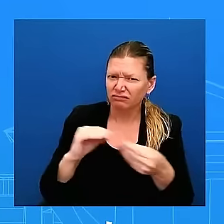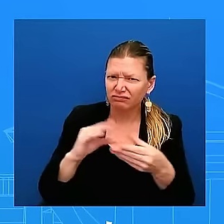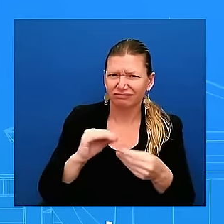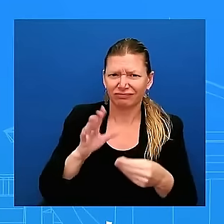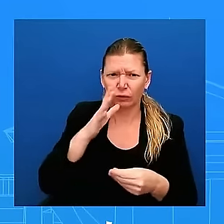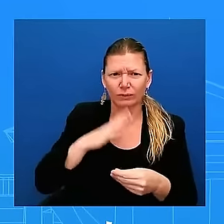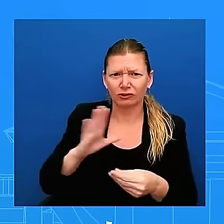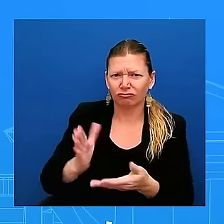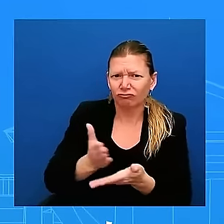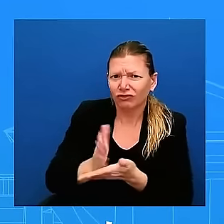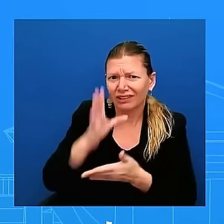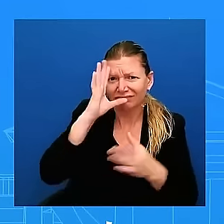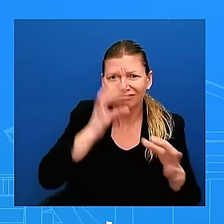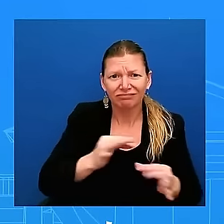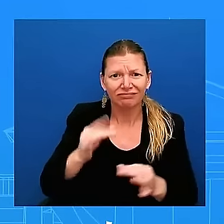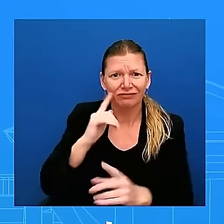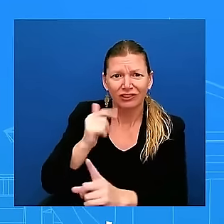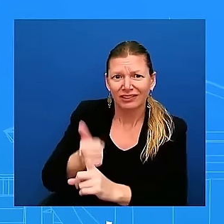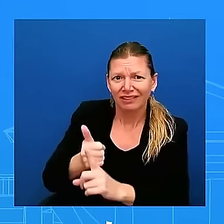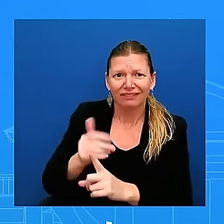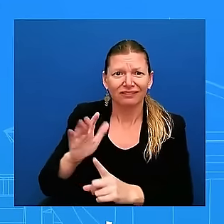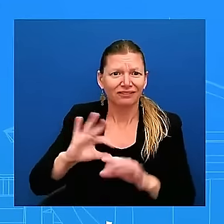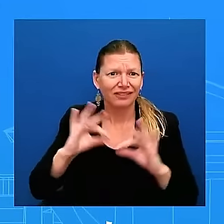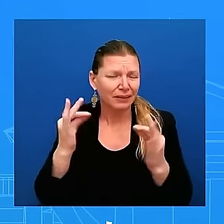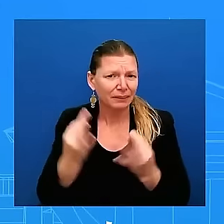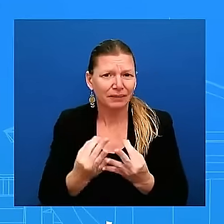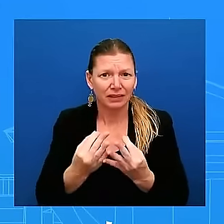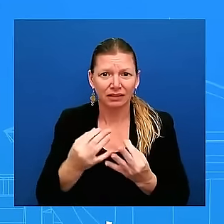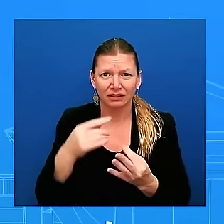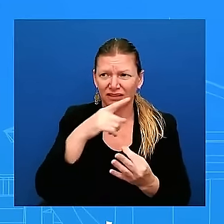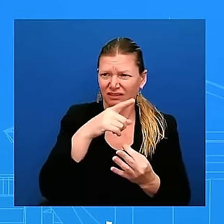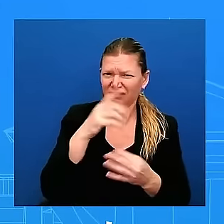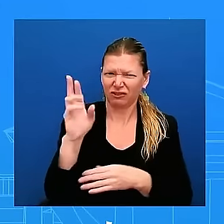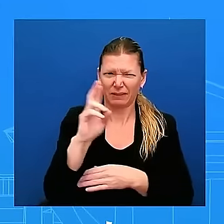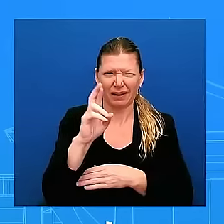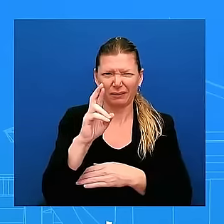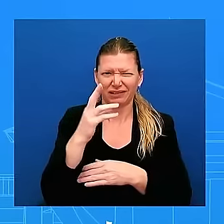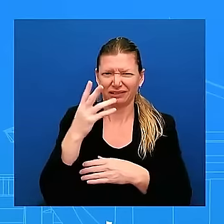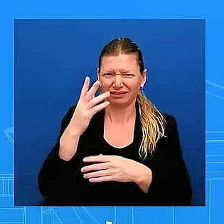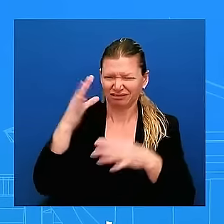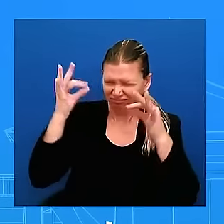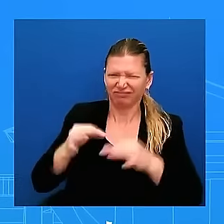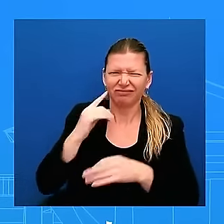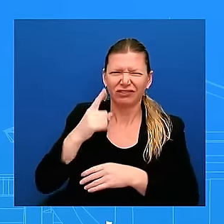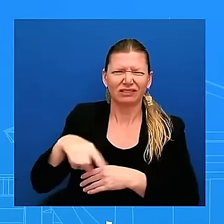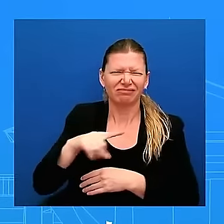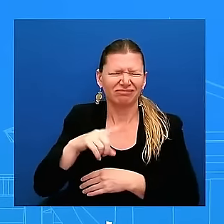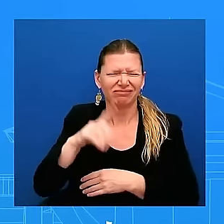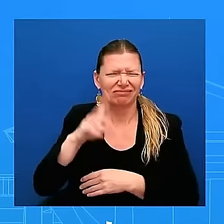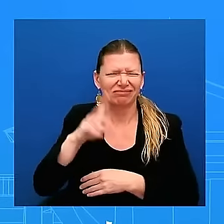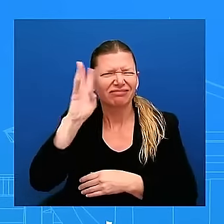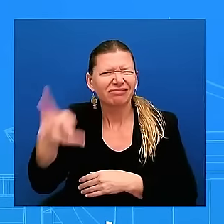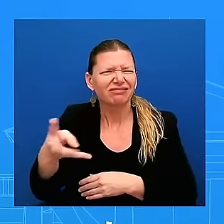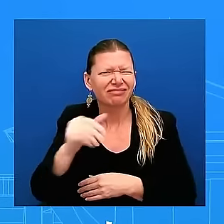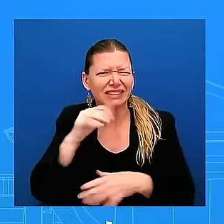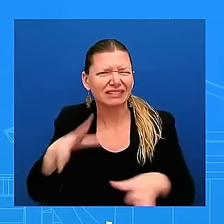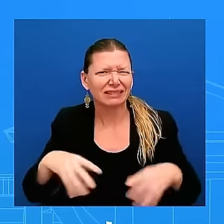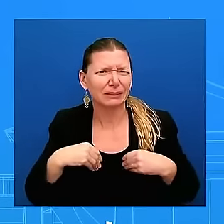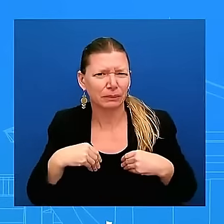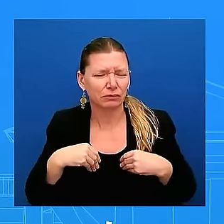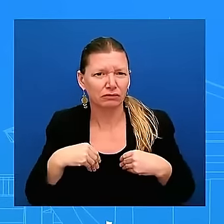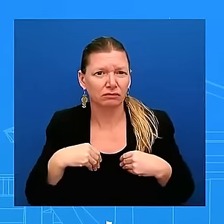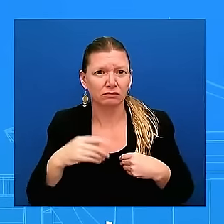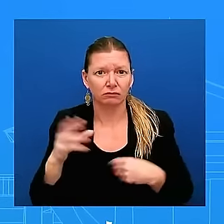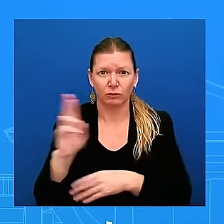outrageous and unacceptable Republican officials have had every chance to protect reproductive freedom since the Supreme